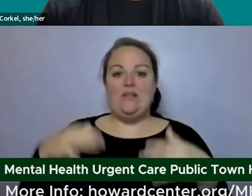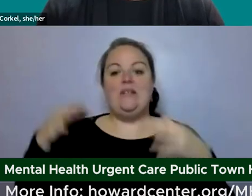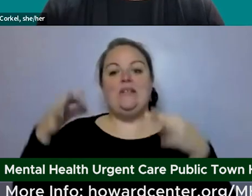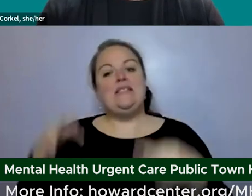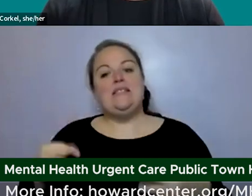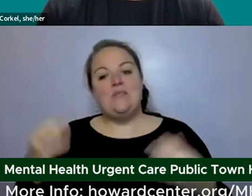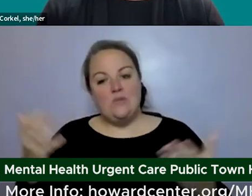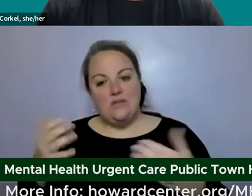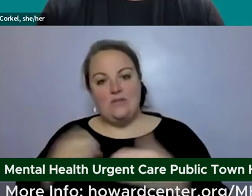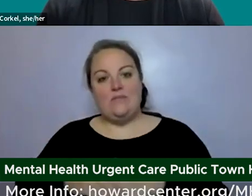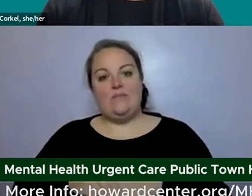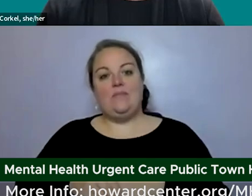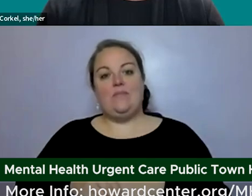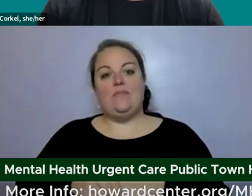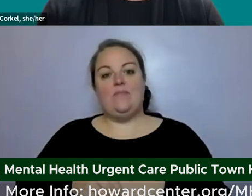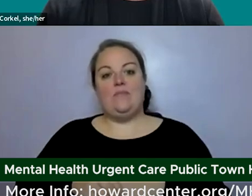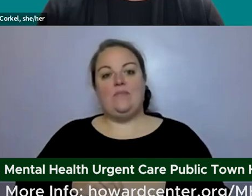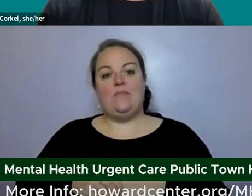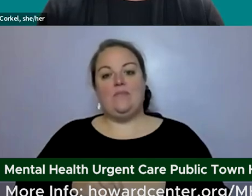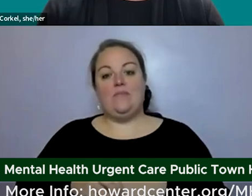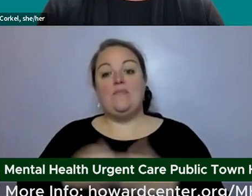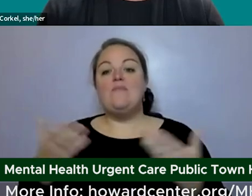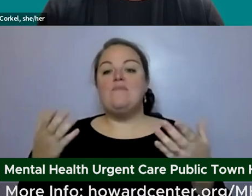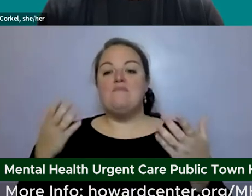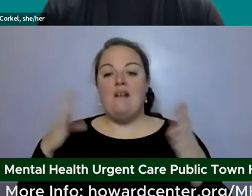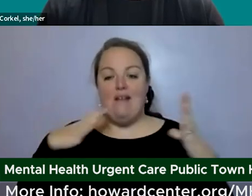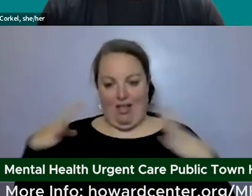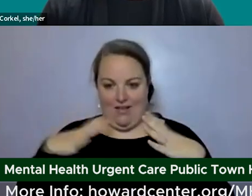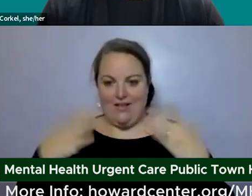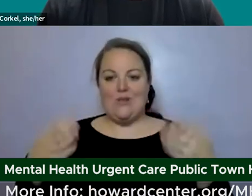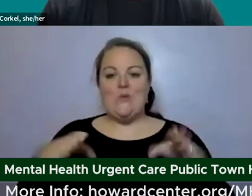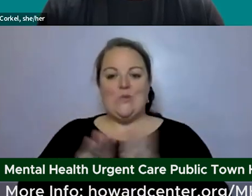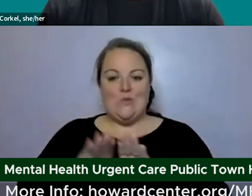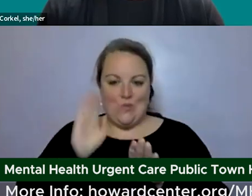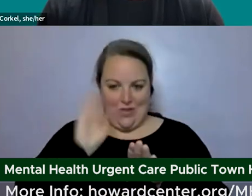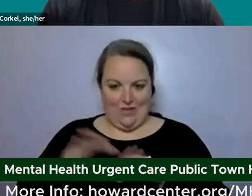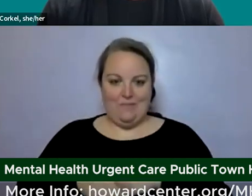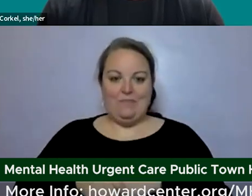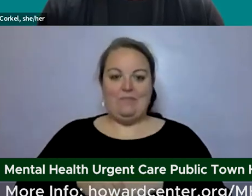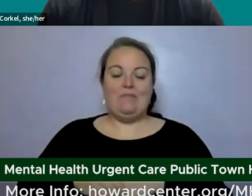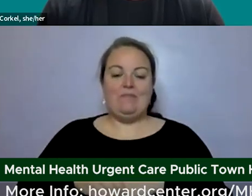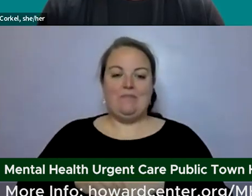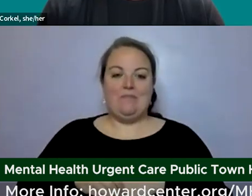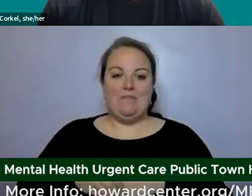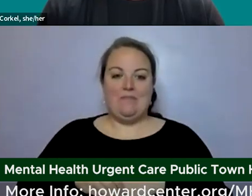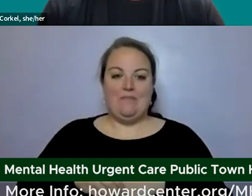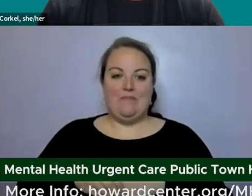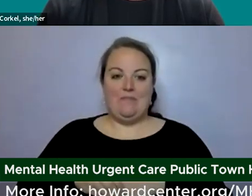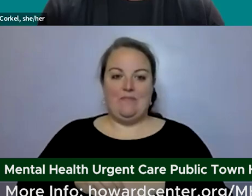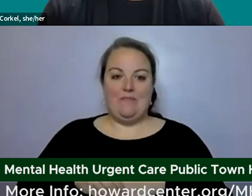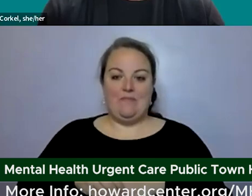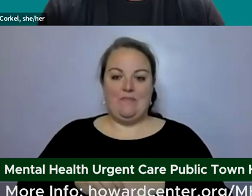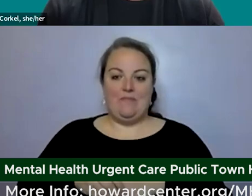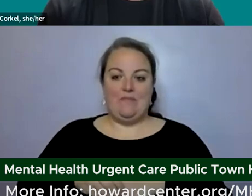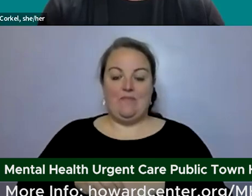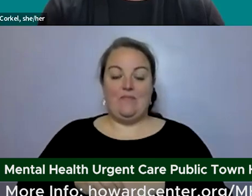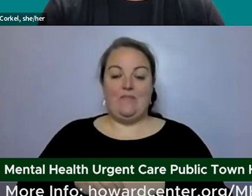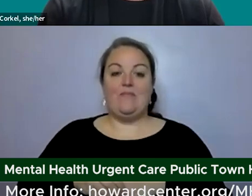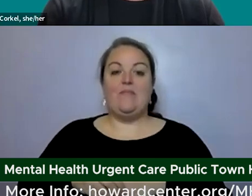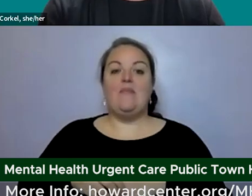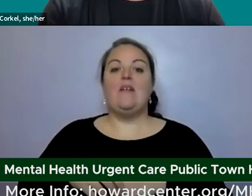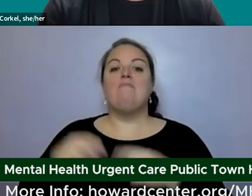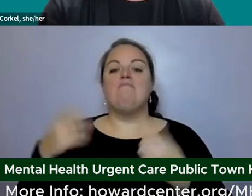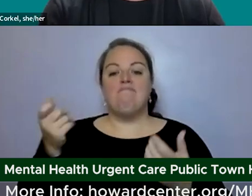made that we will be closed on holidays and um ultimately with howard center as the lead